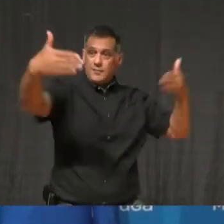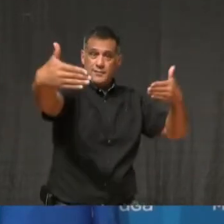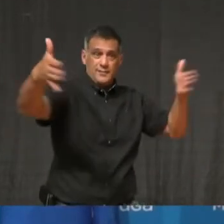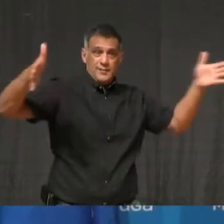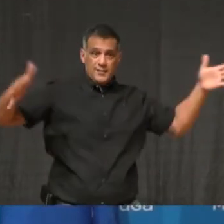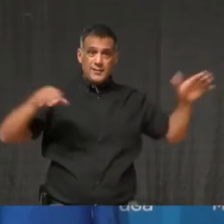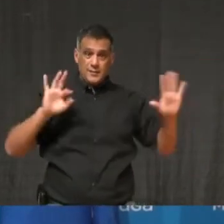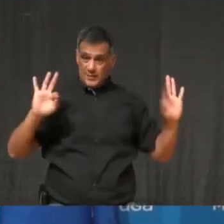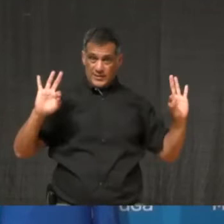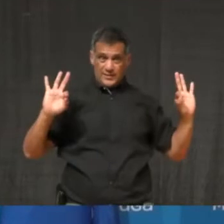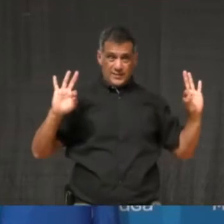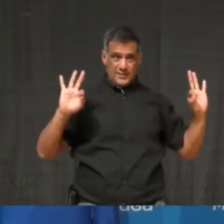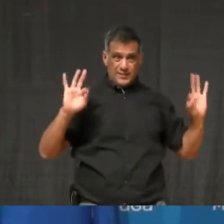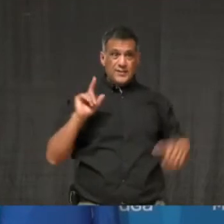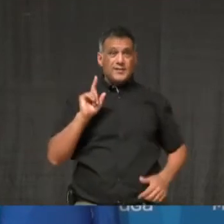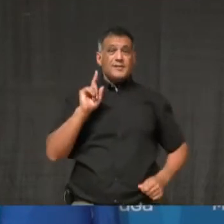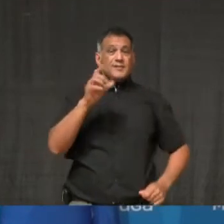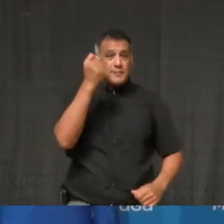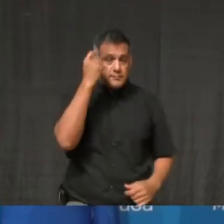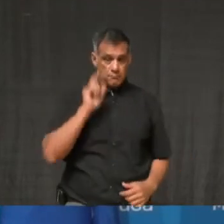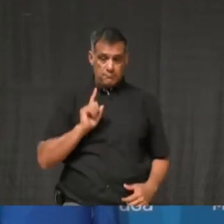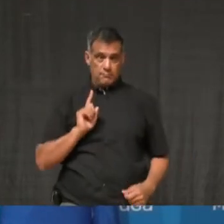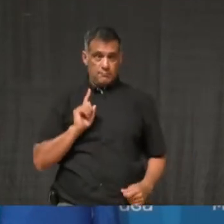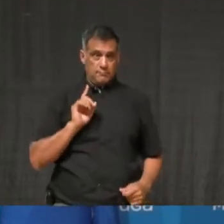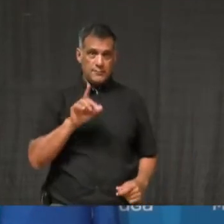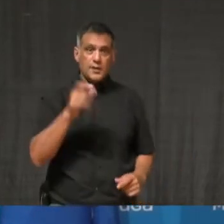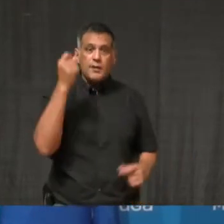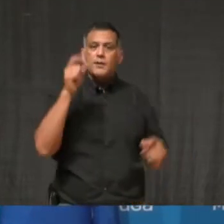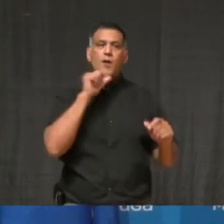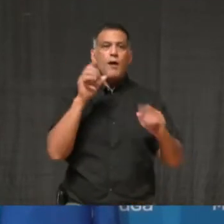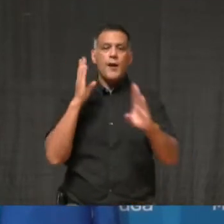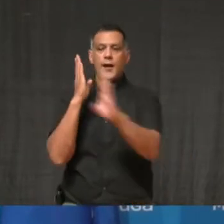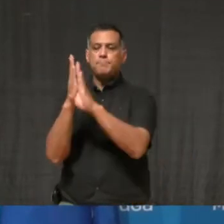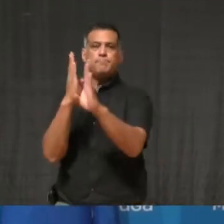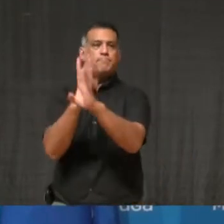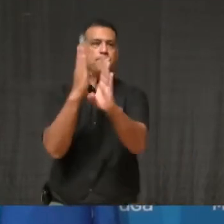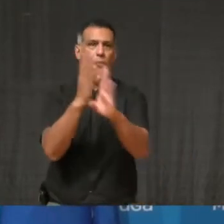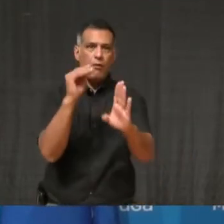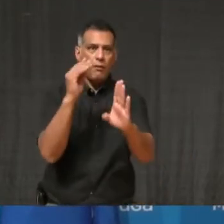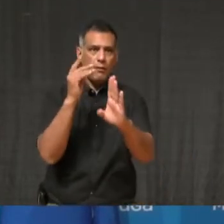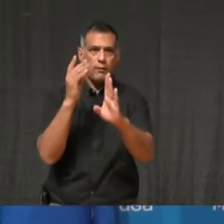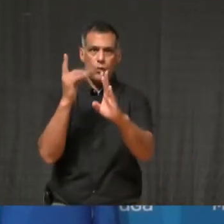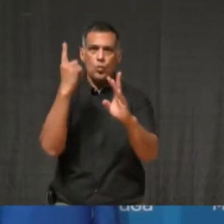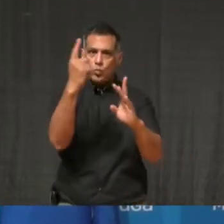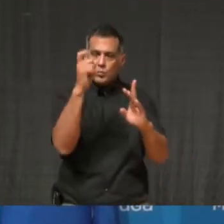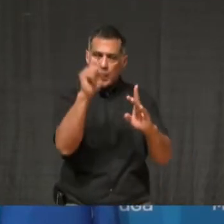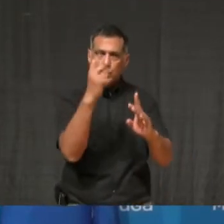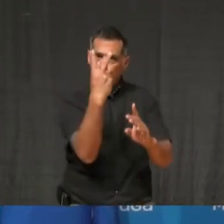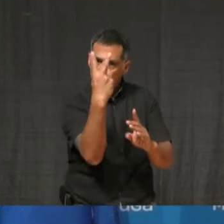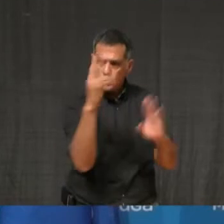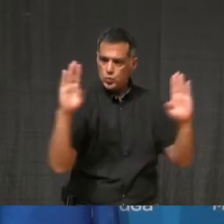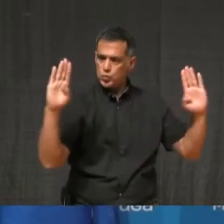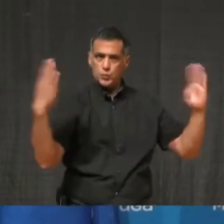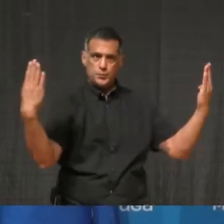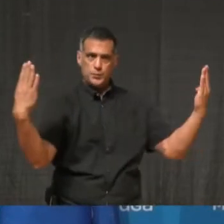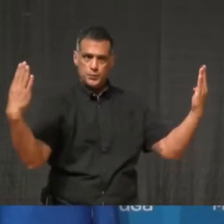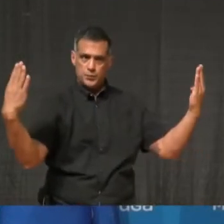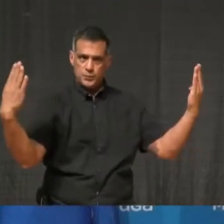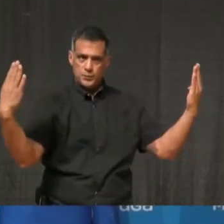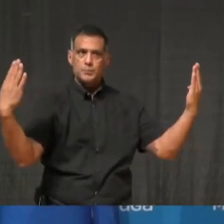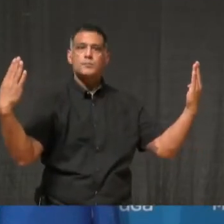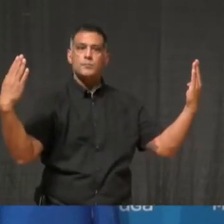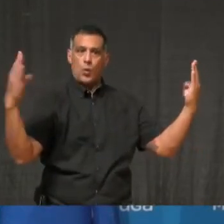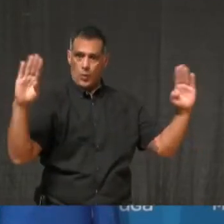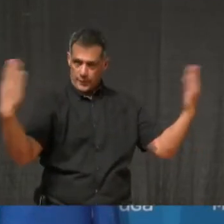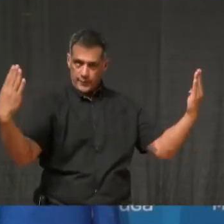Two sides must remain open so that, number one, there is air flow, which is the criteria for outdoor dining, not indoor dining